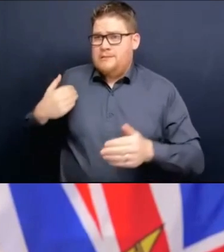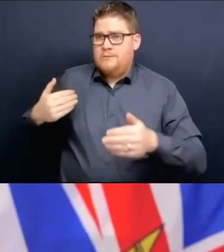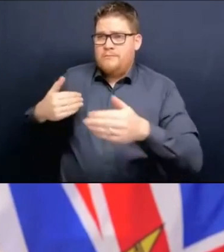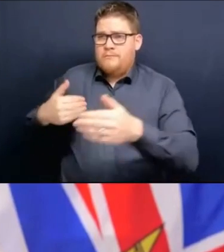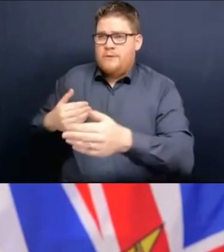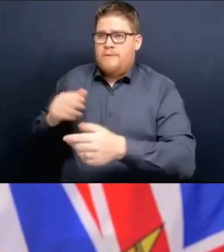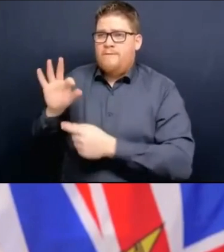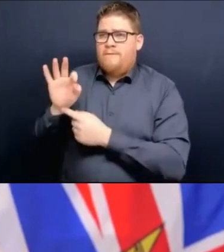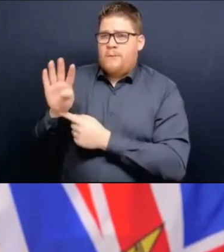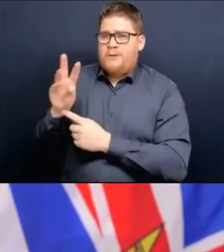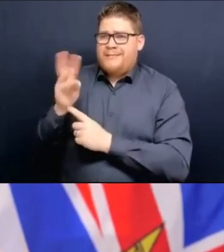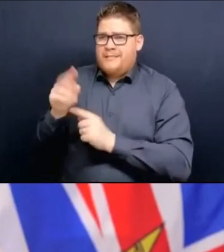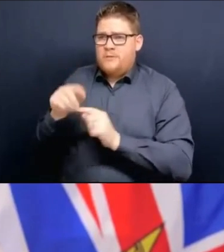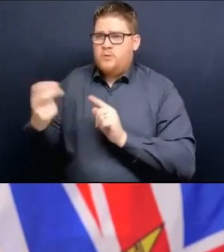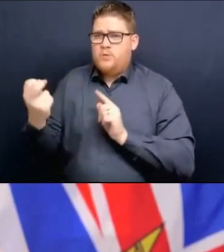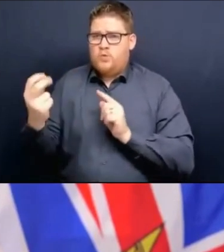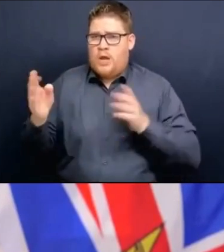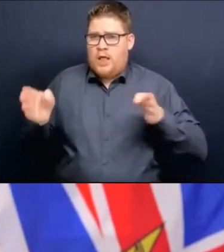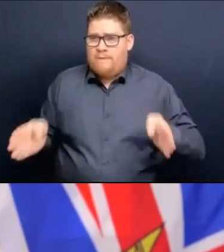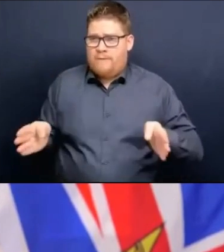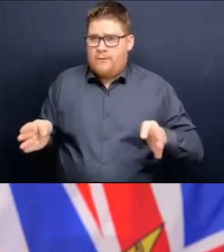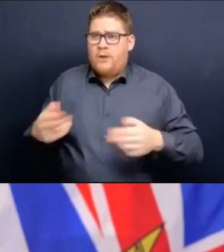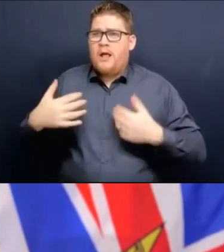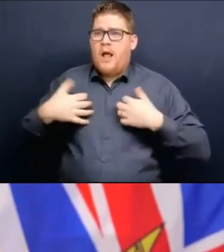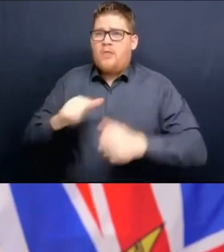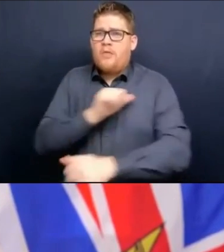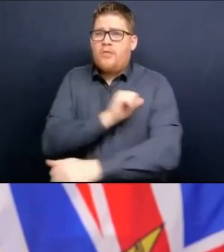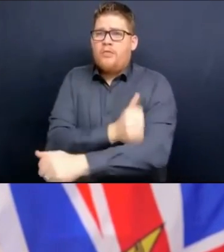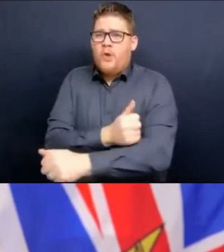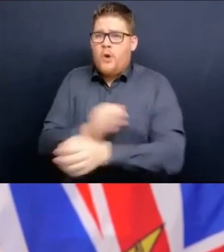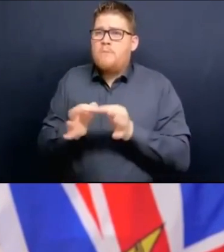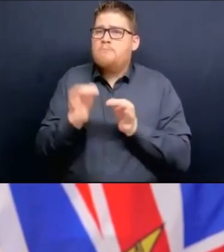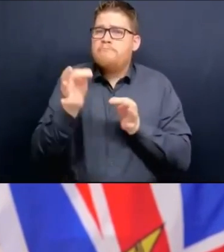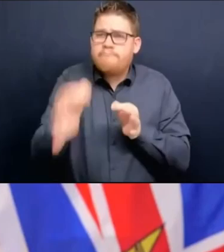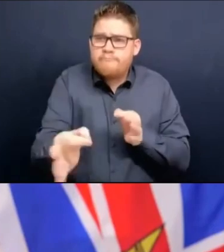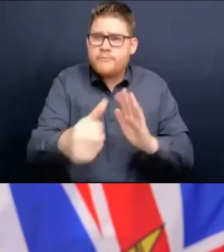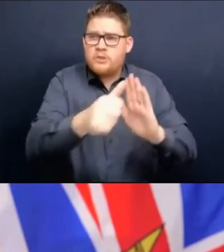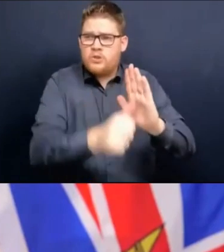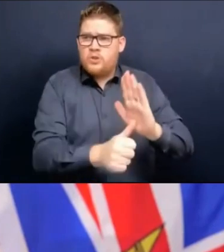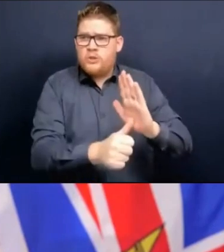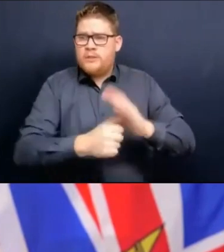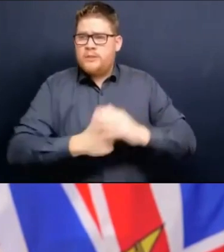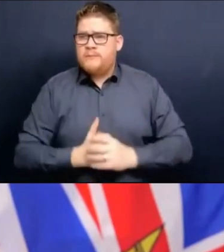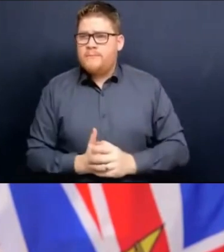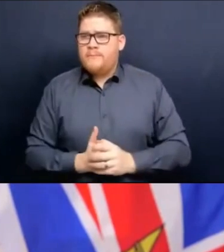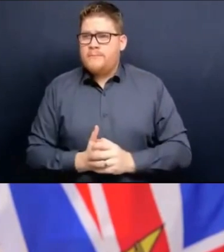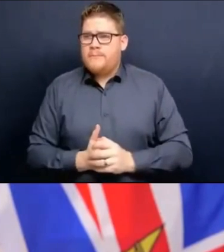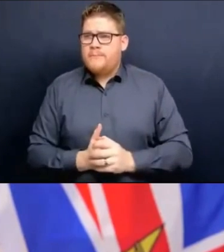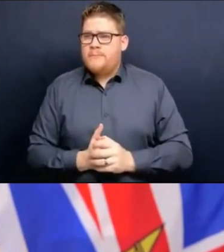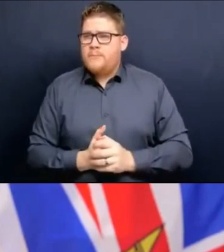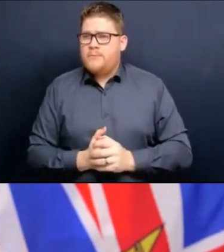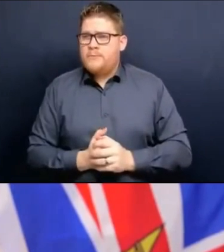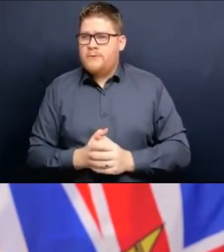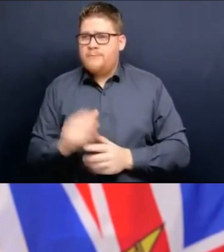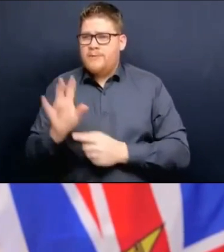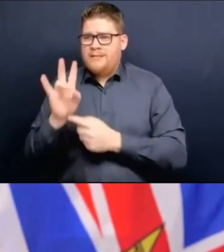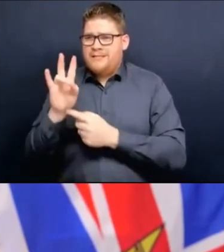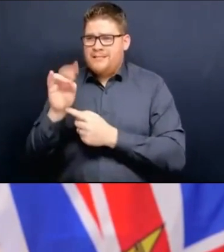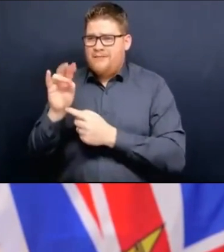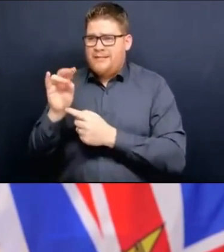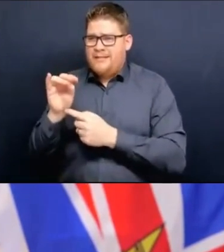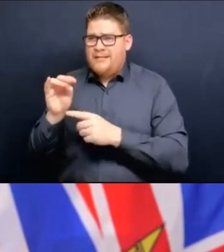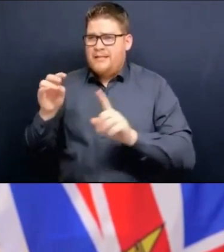6th to 12th. Health authorities postponed 320 non-urgent scheduled surgeries. That's 70 in Fraser Health,